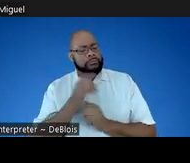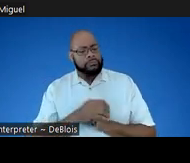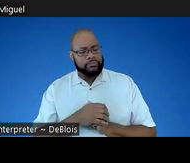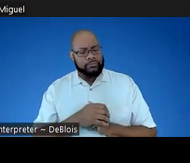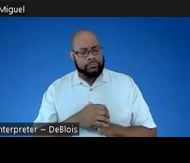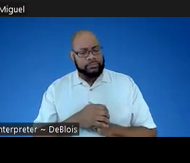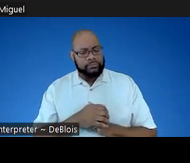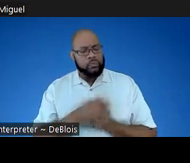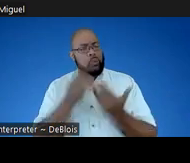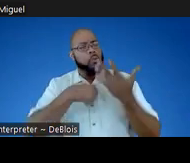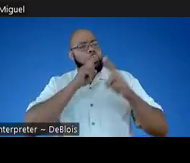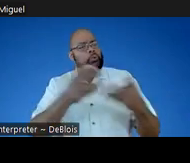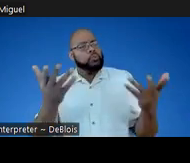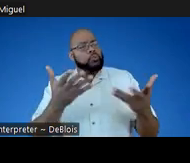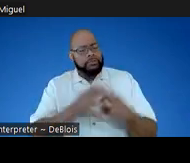What can we use?